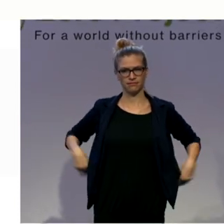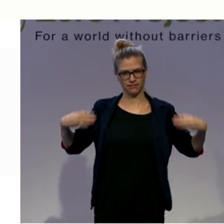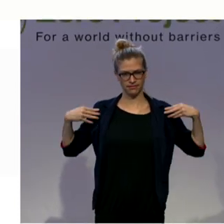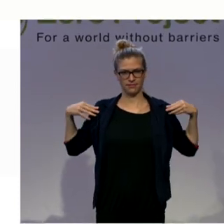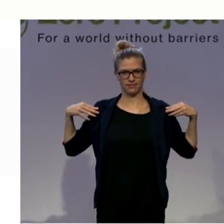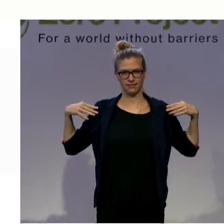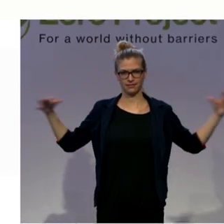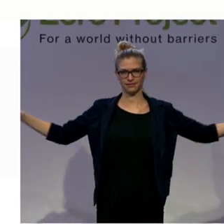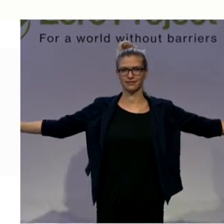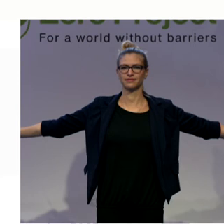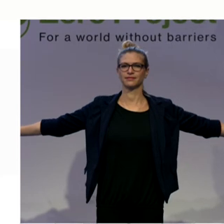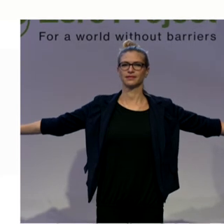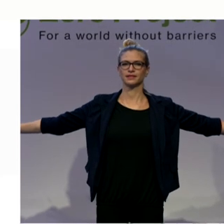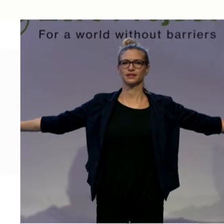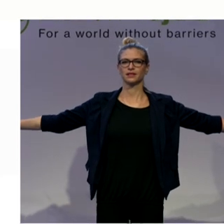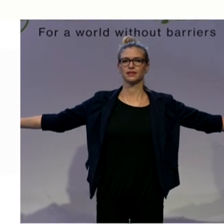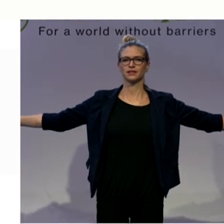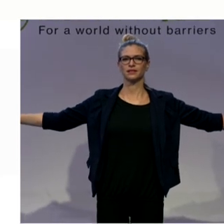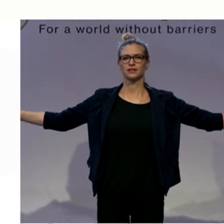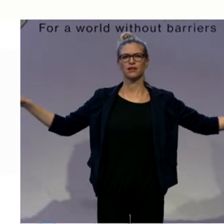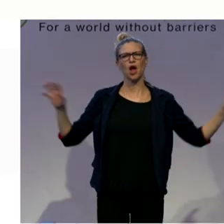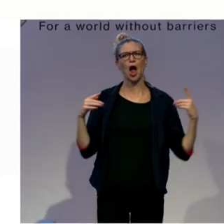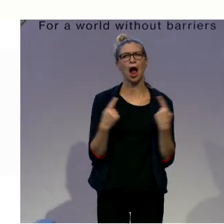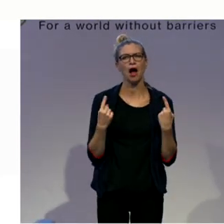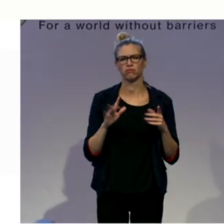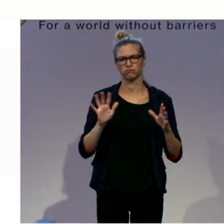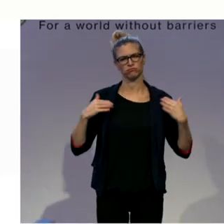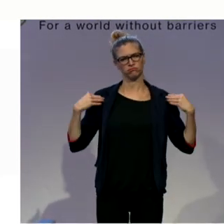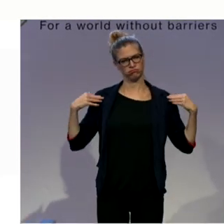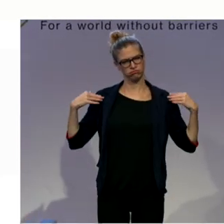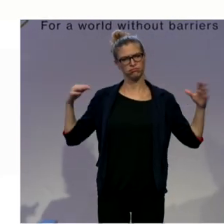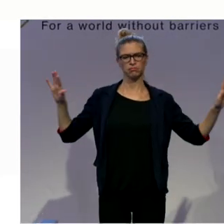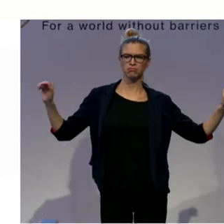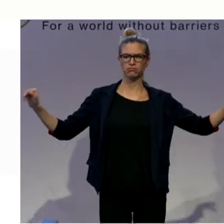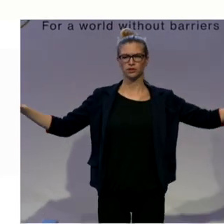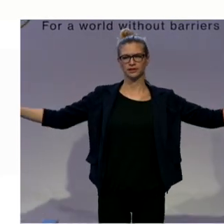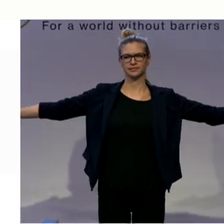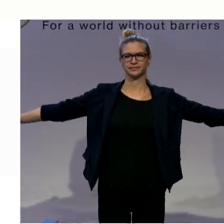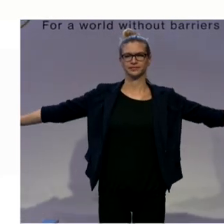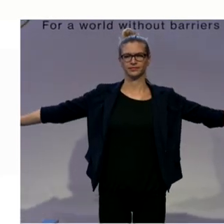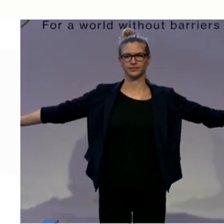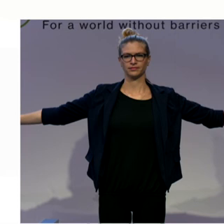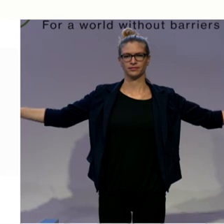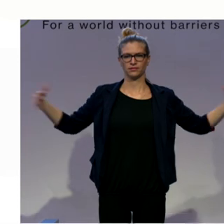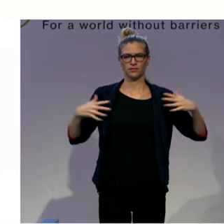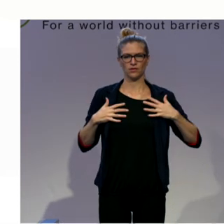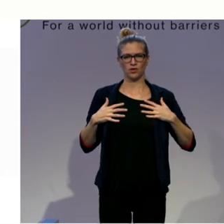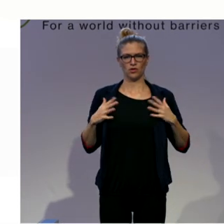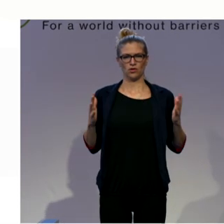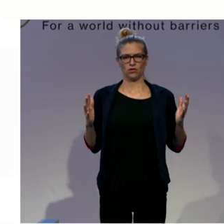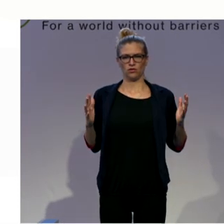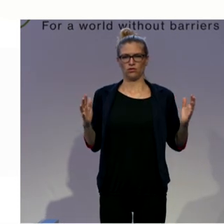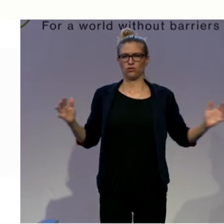They may hurt you. We don't want that. We want them to move down and open your chest and slide them forward.